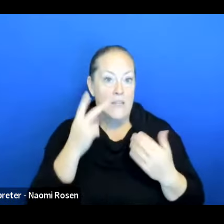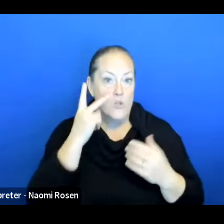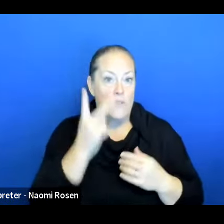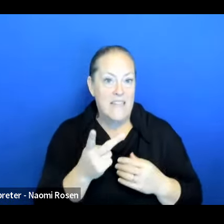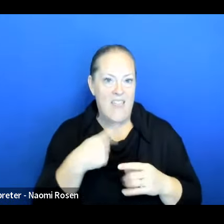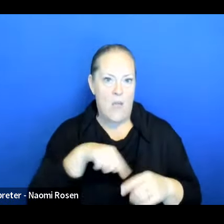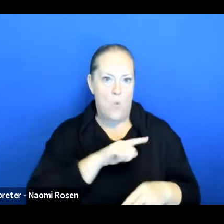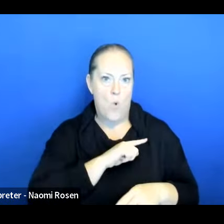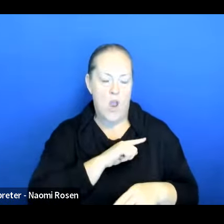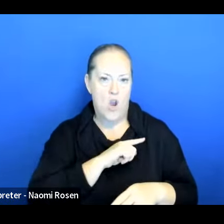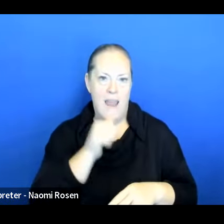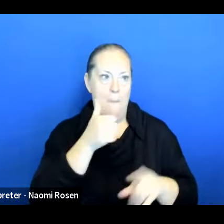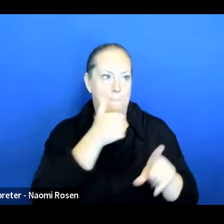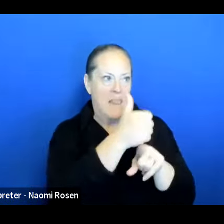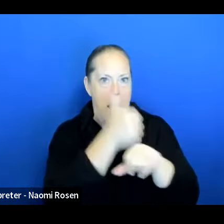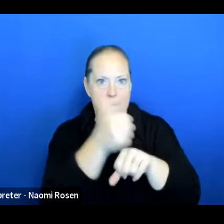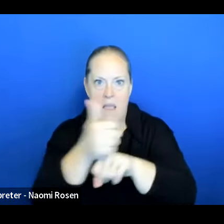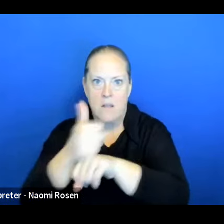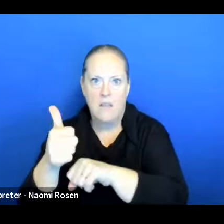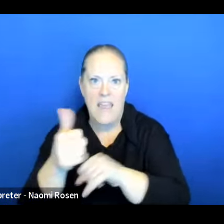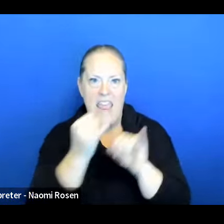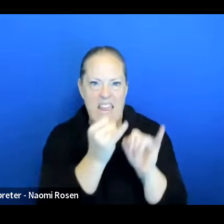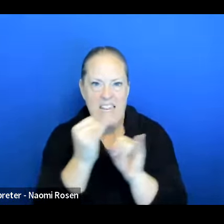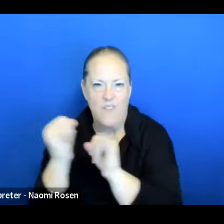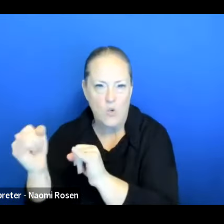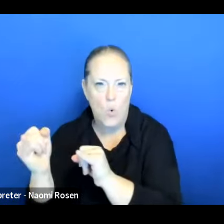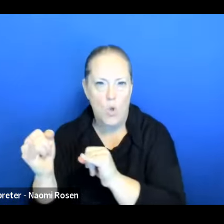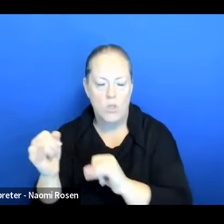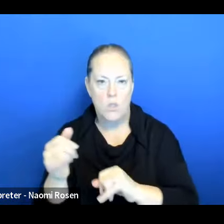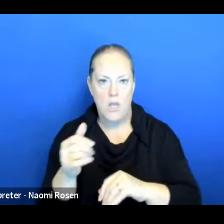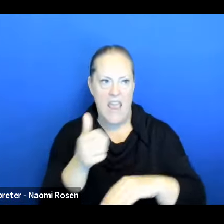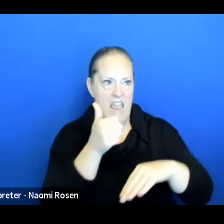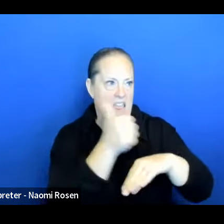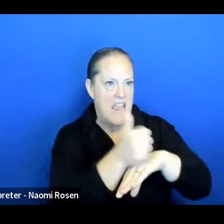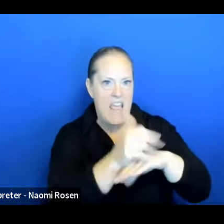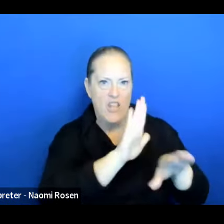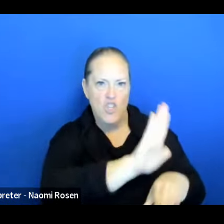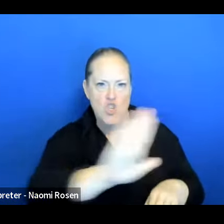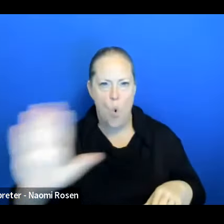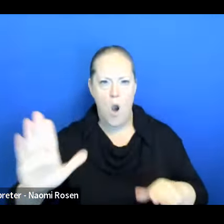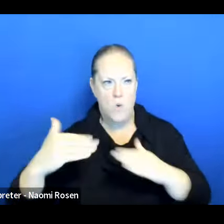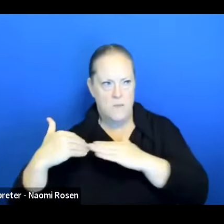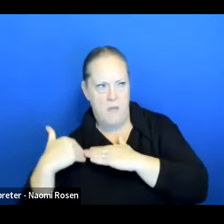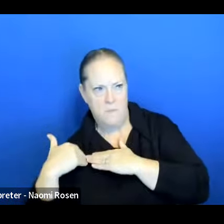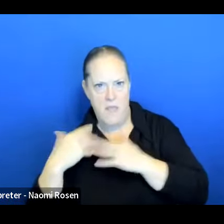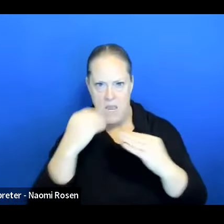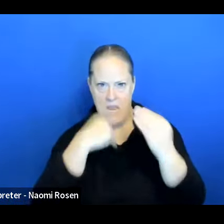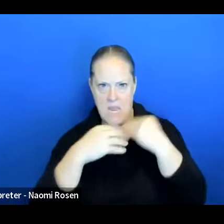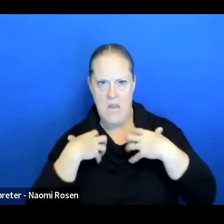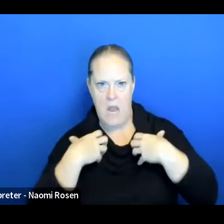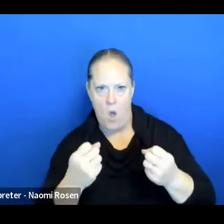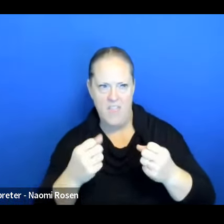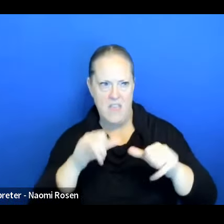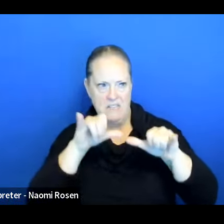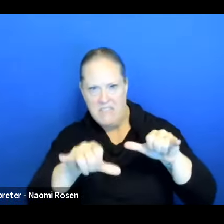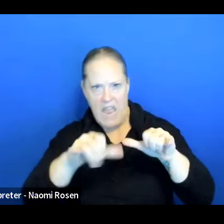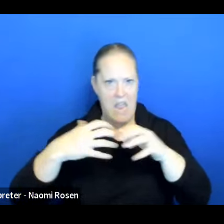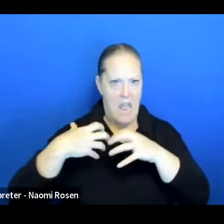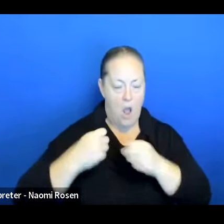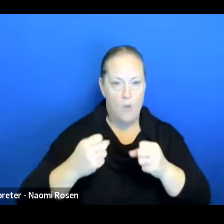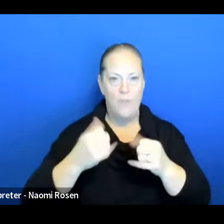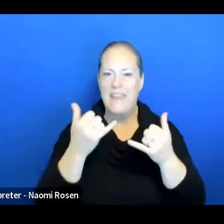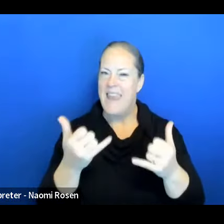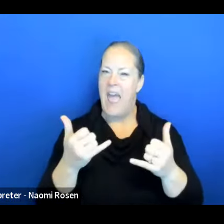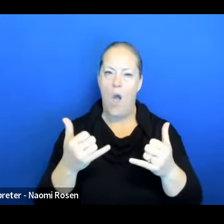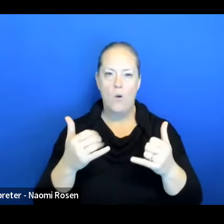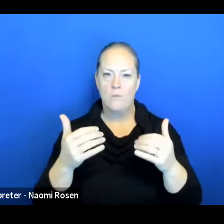from blaming the individual. It is the individual responsibility to eat healthy, stay healthy. And now we're focusing more on structural